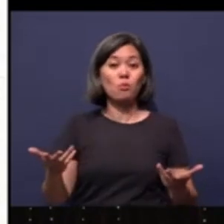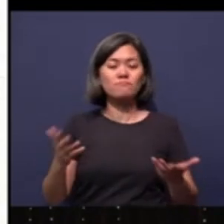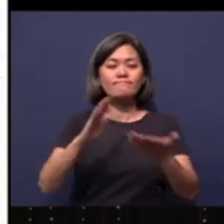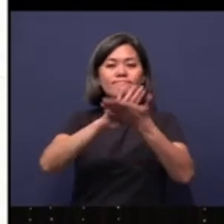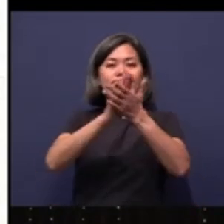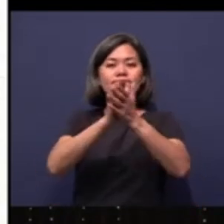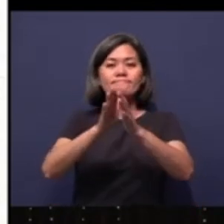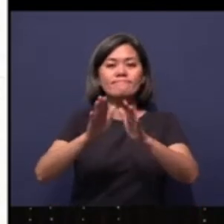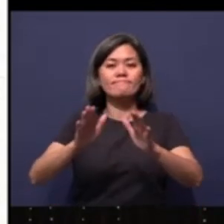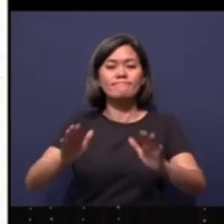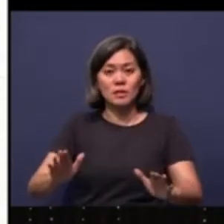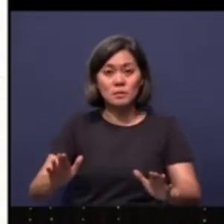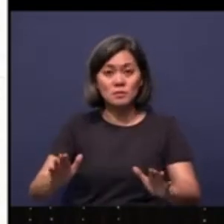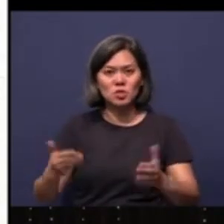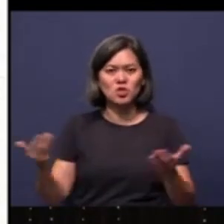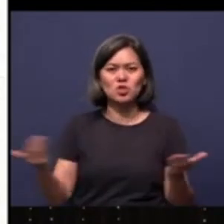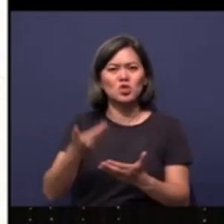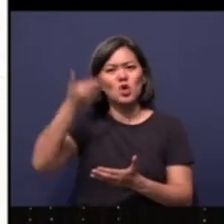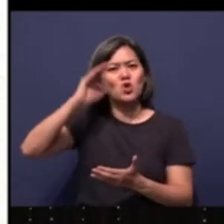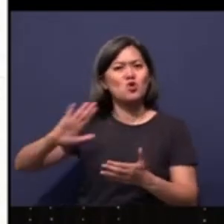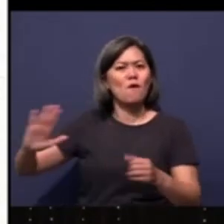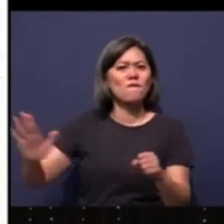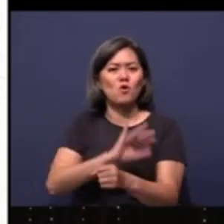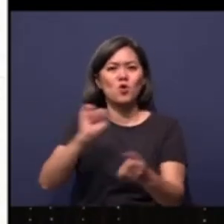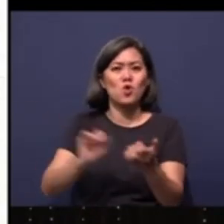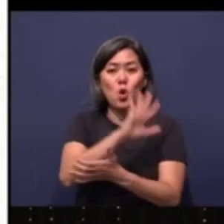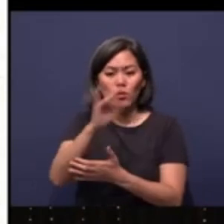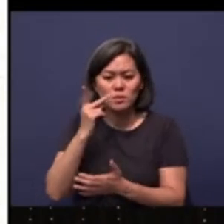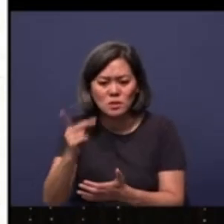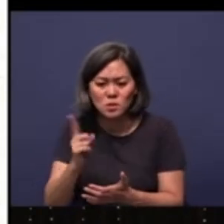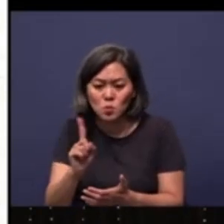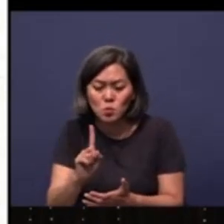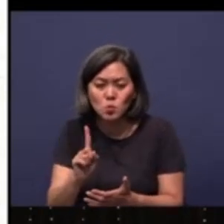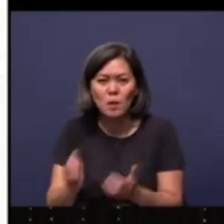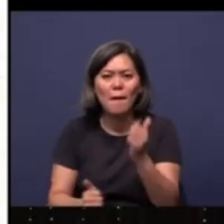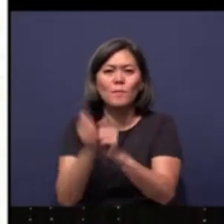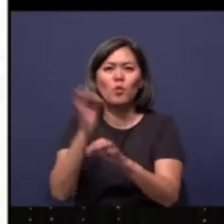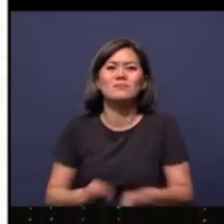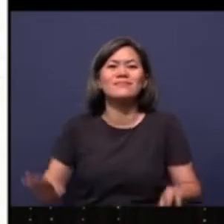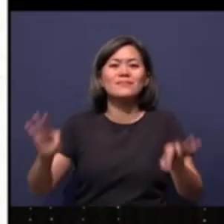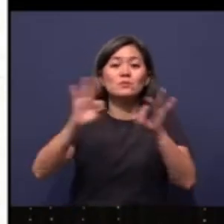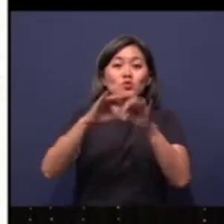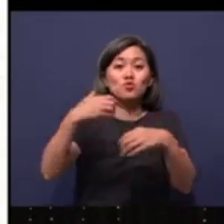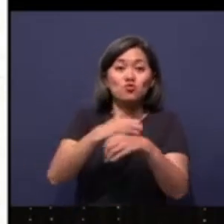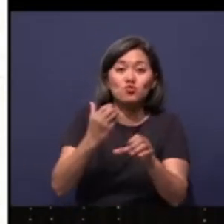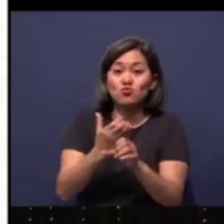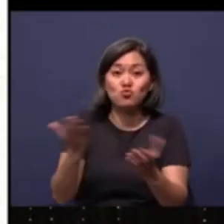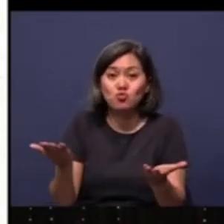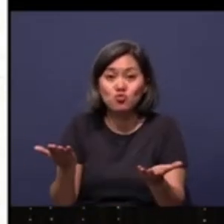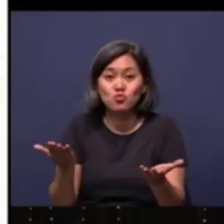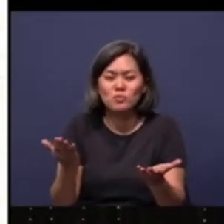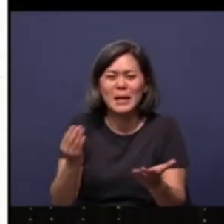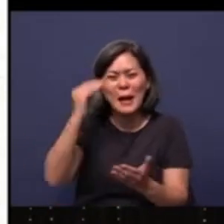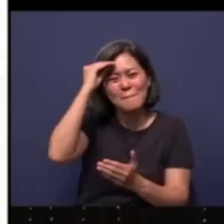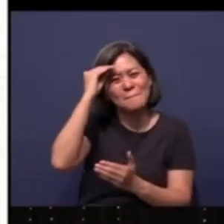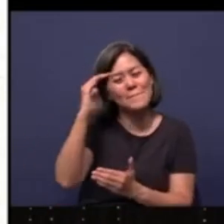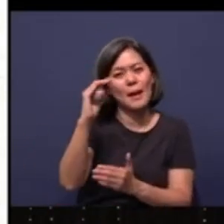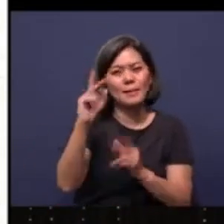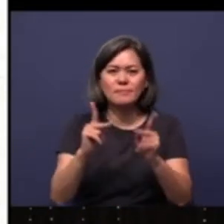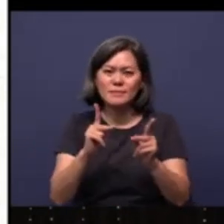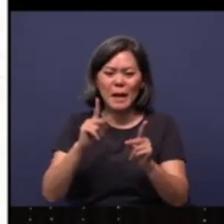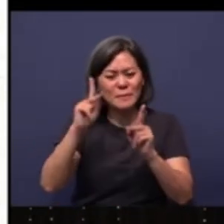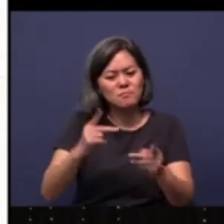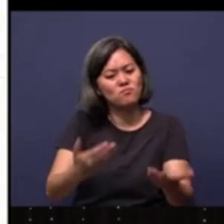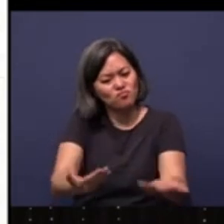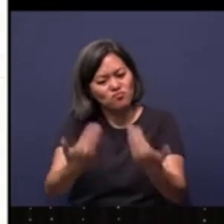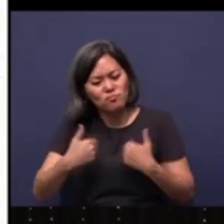Here, the fullness of God's glory is seen in the most important of his creation. God says, mankind, will you partner